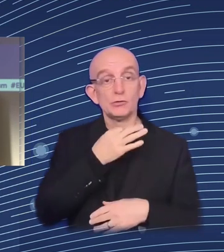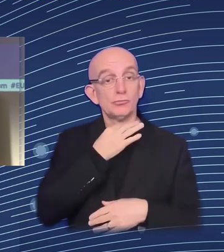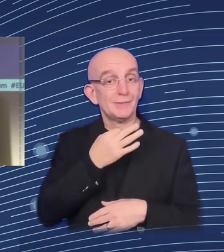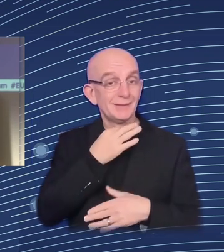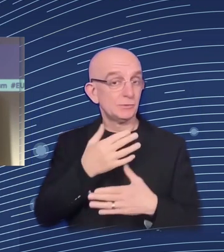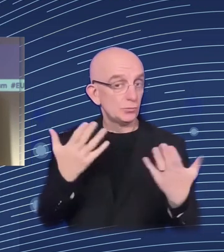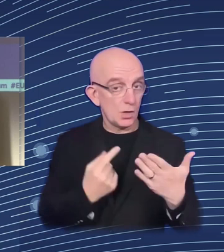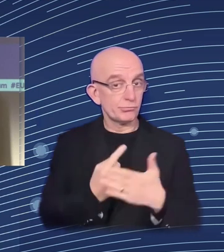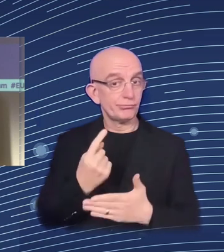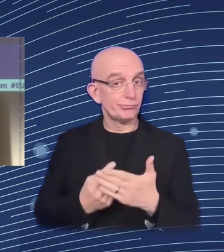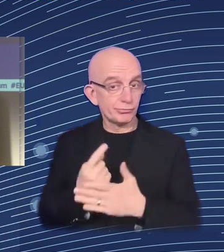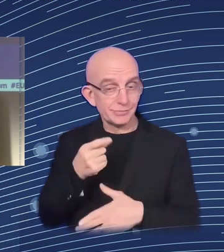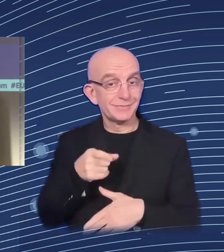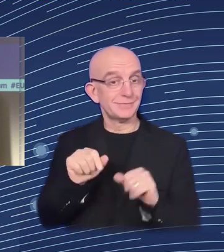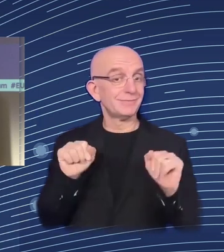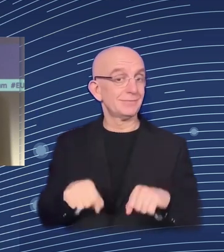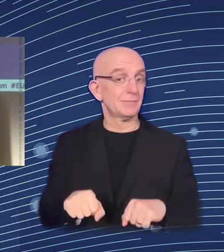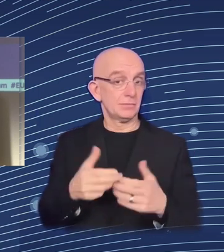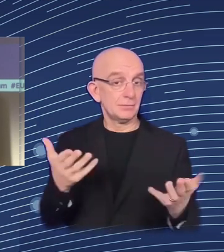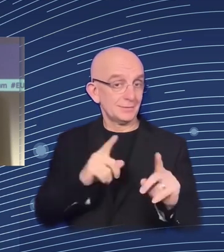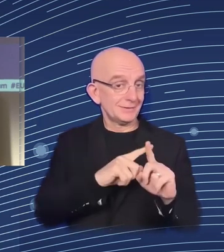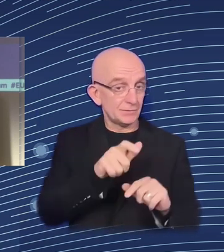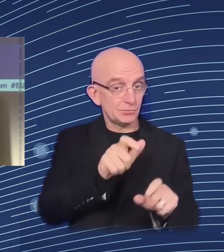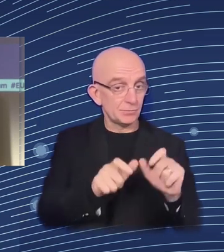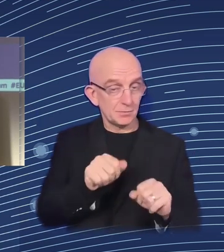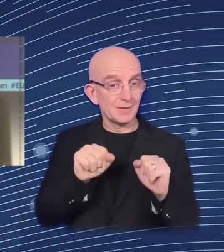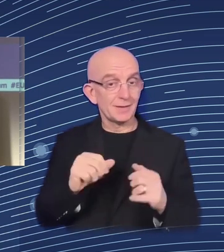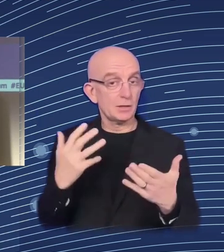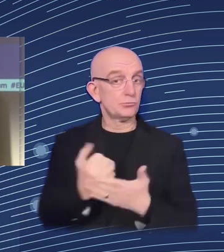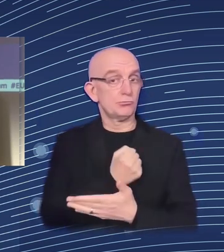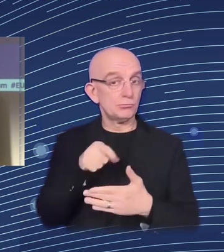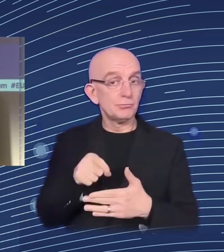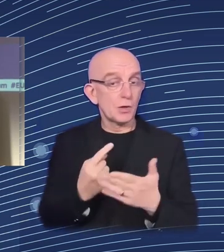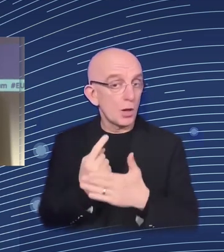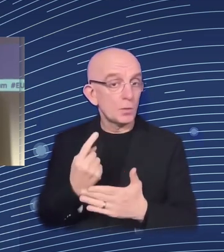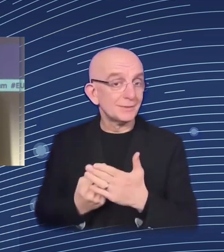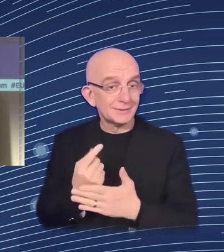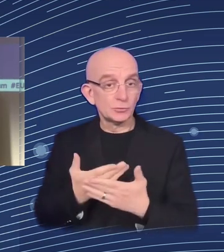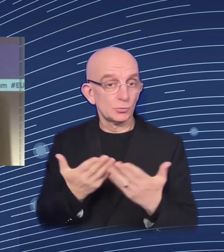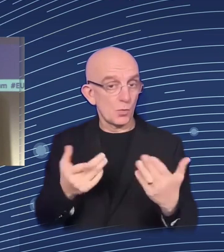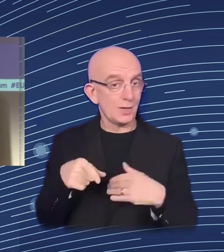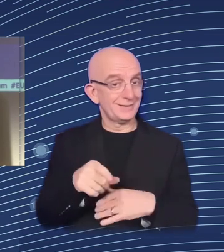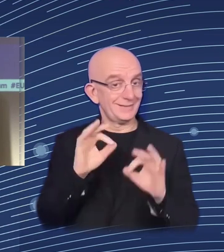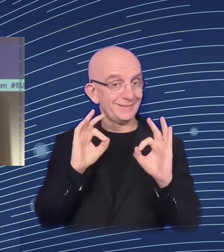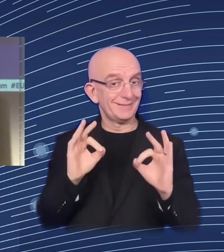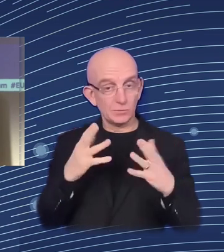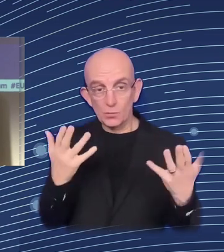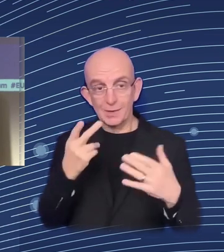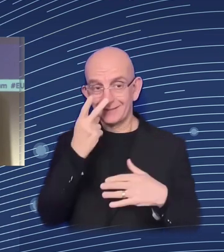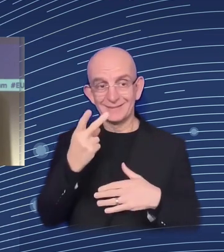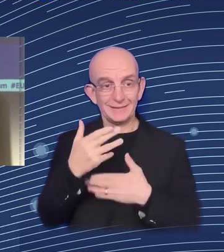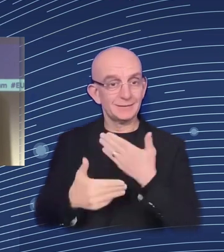institutions. And here, a critical example is a typical work arrangements for which limited